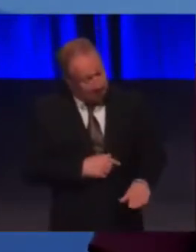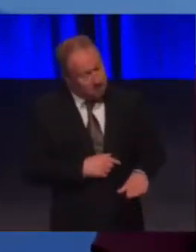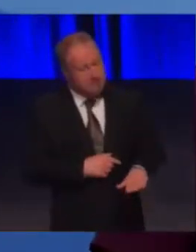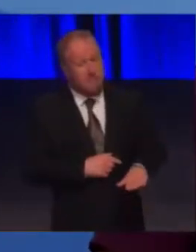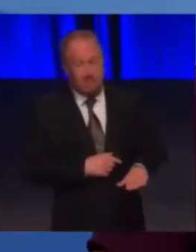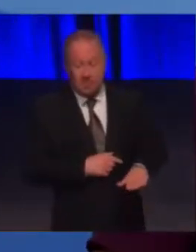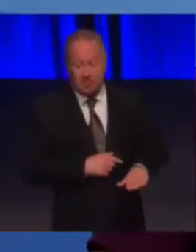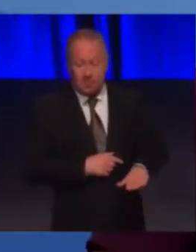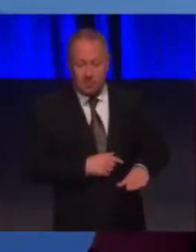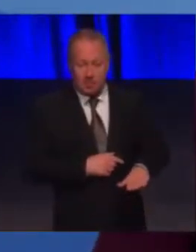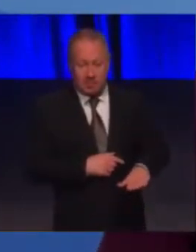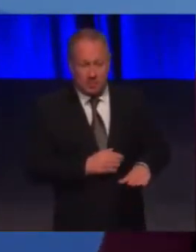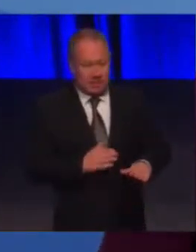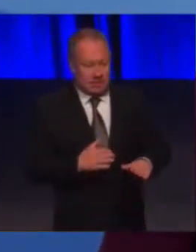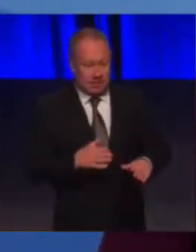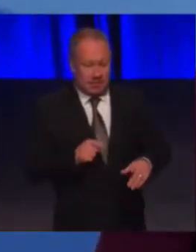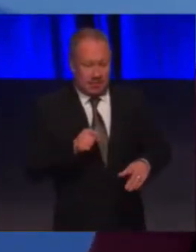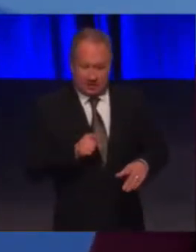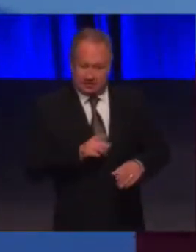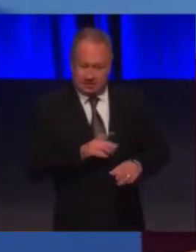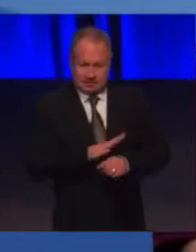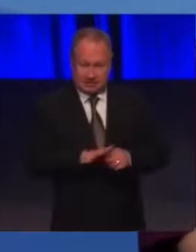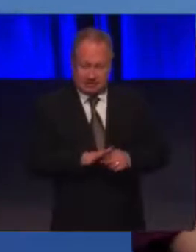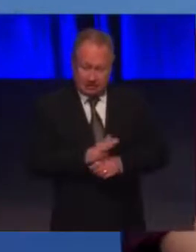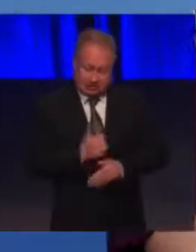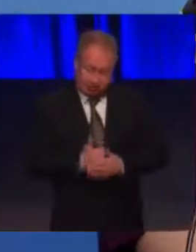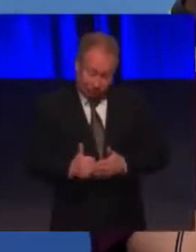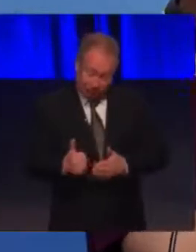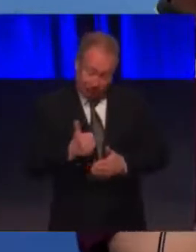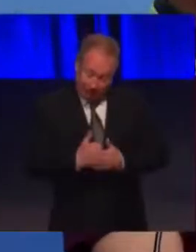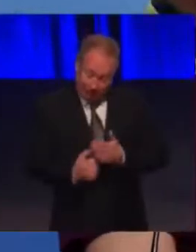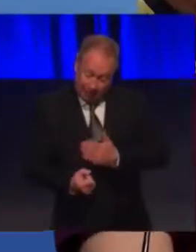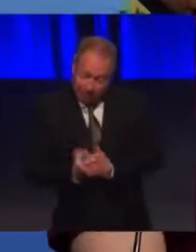we have to face this situation on a regular basis.